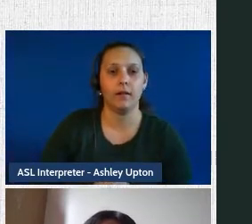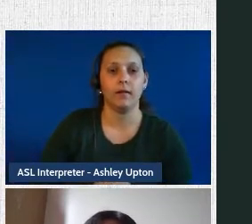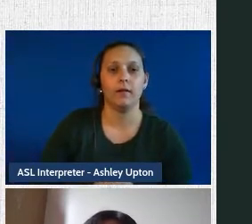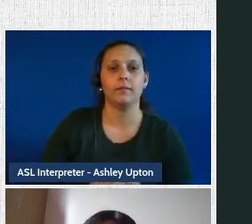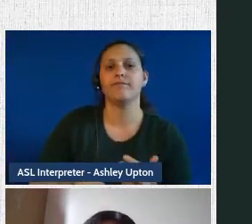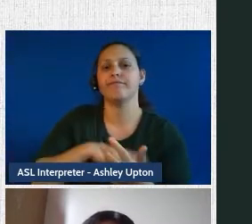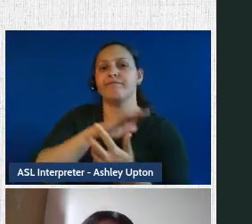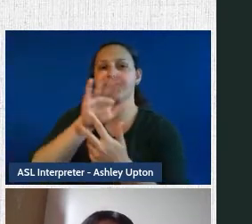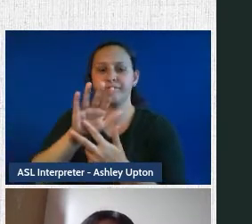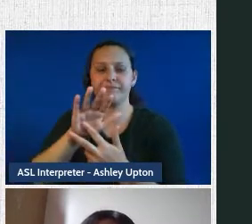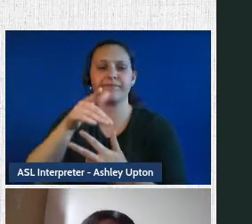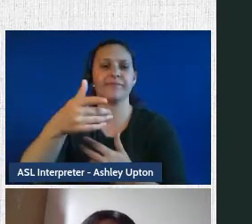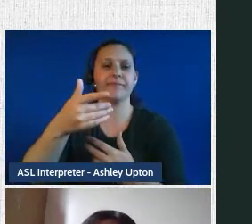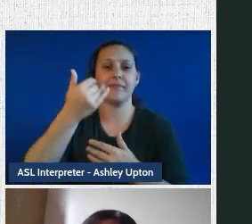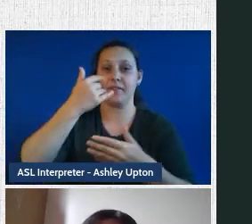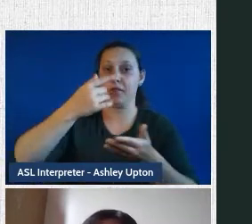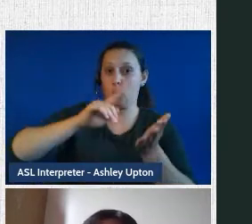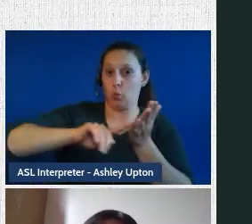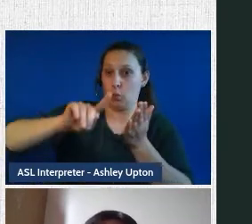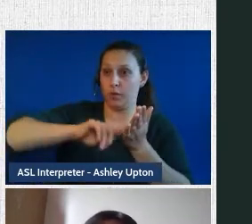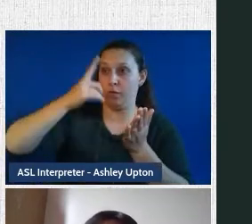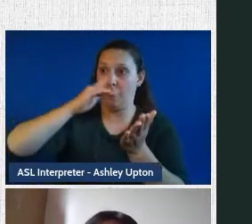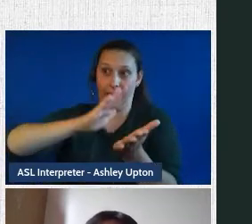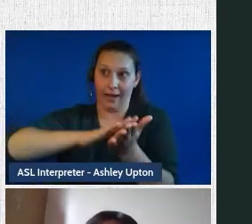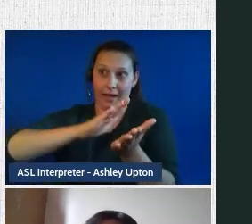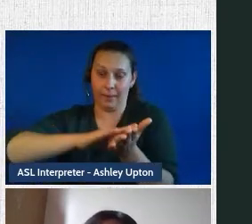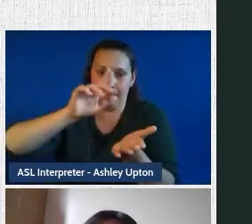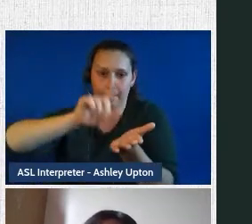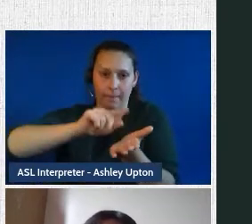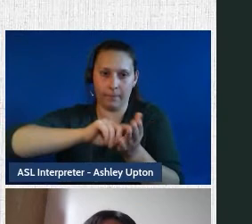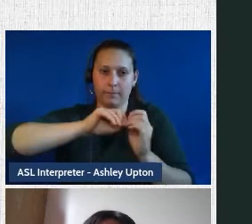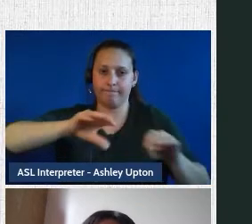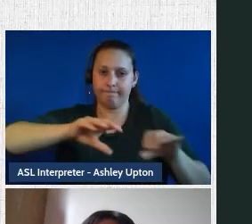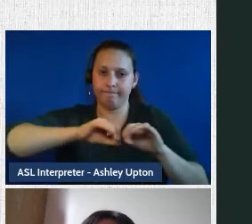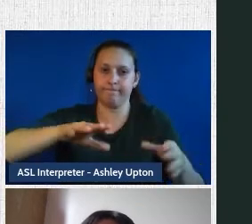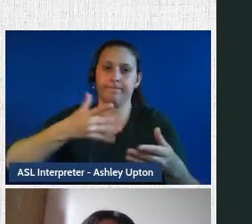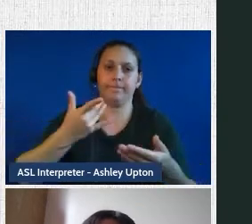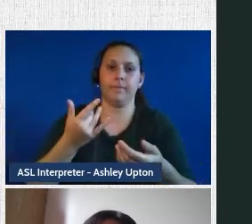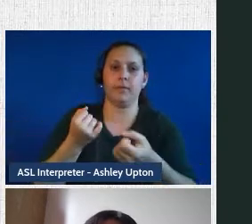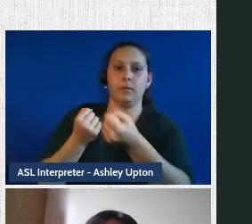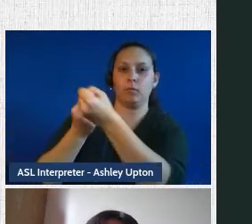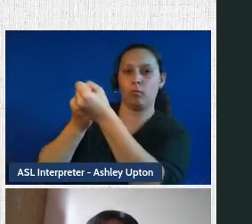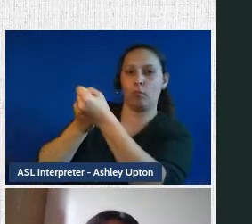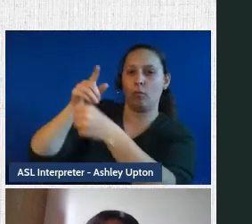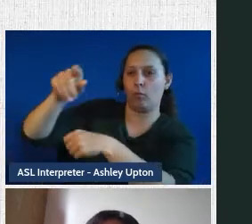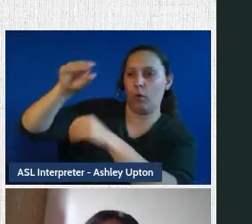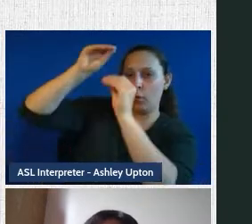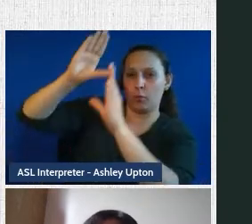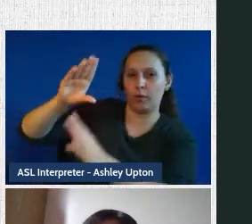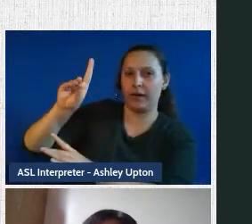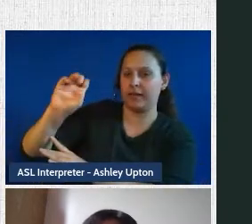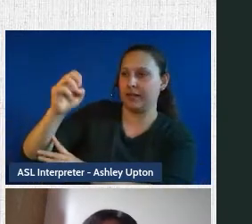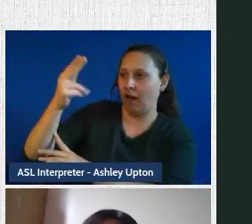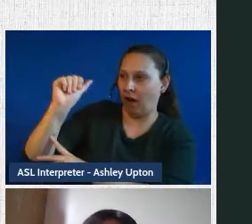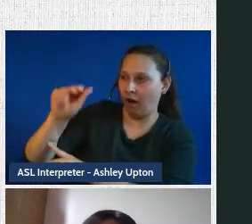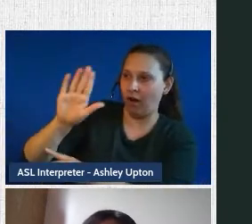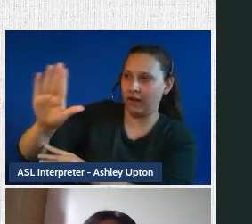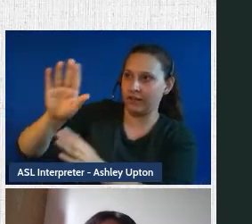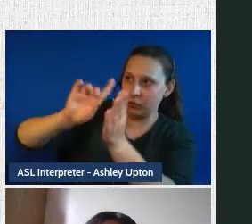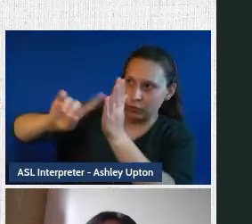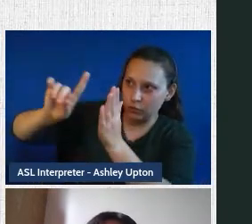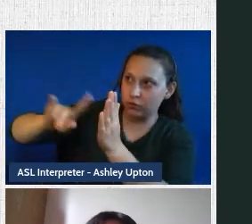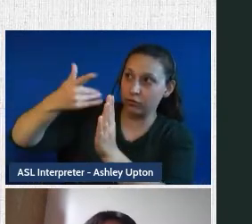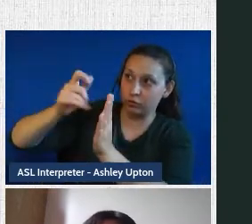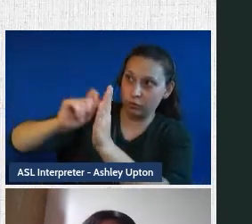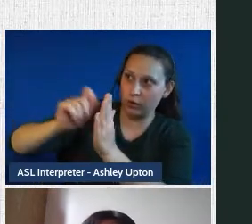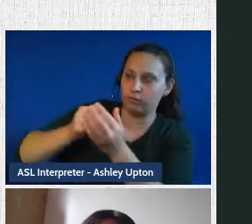for academic publications and just continue assisting Professor Dahan in his research and writing projects. As